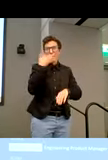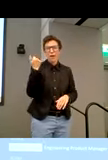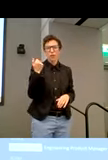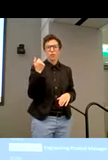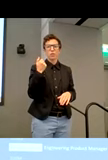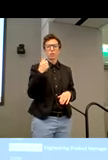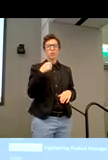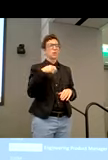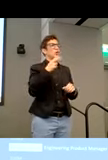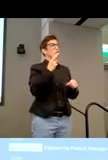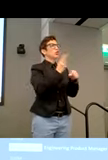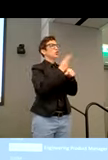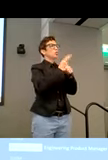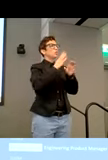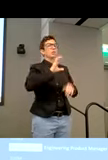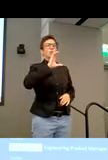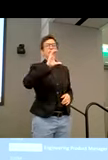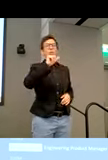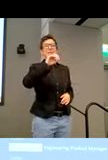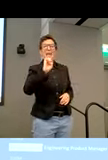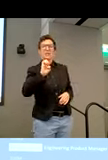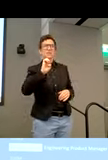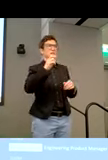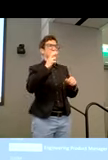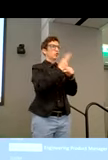and user bases and it's the technologies that you may have not